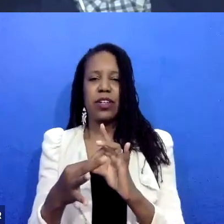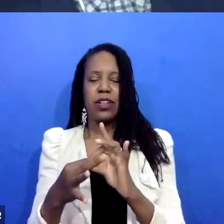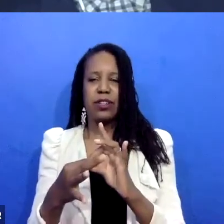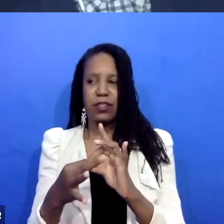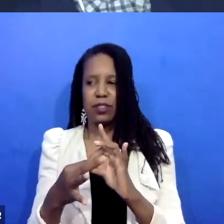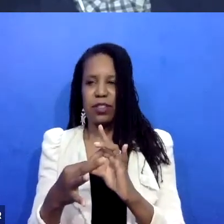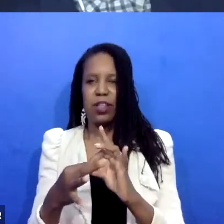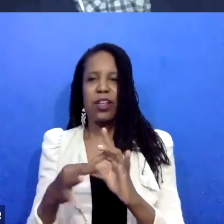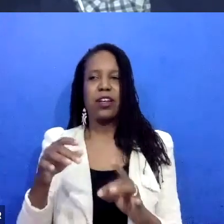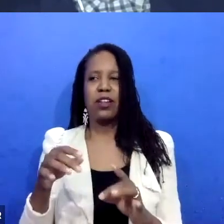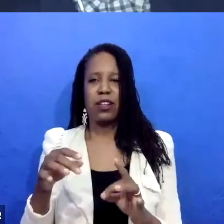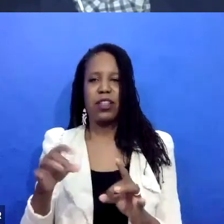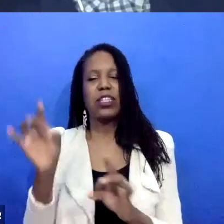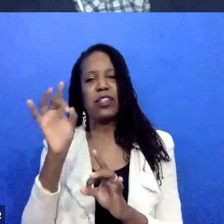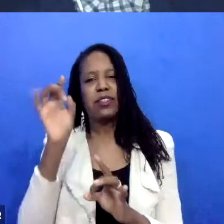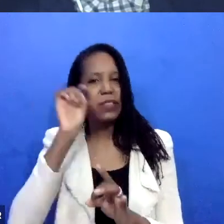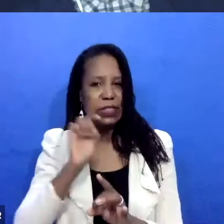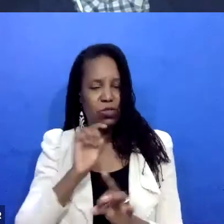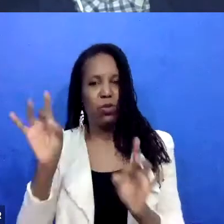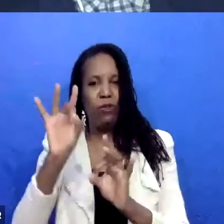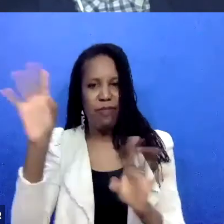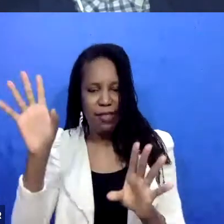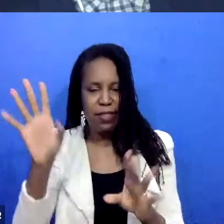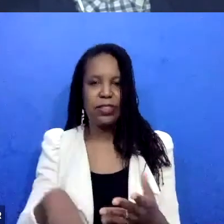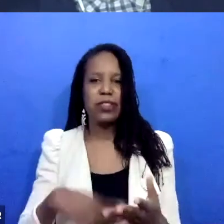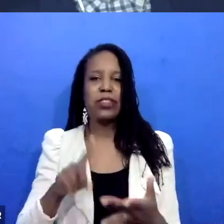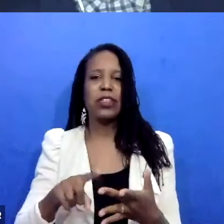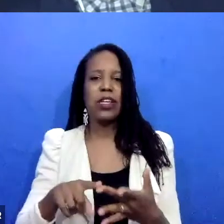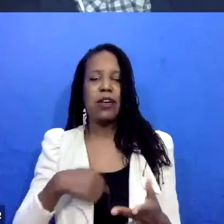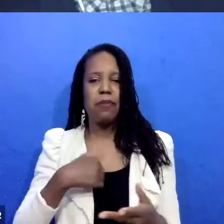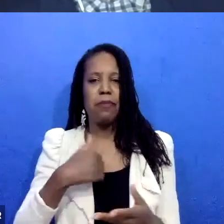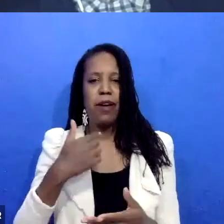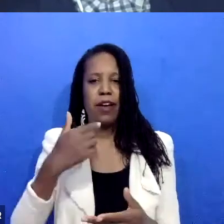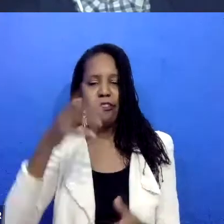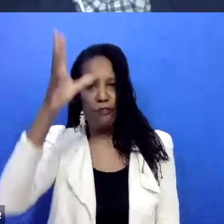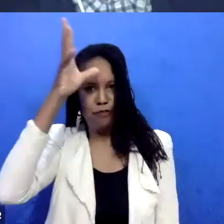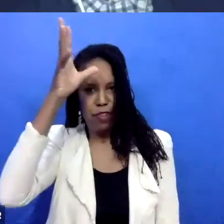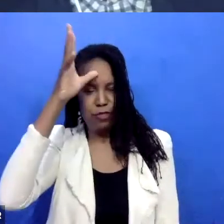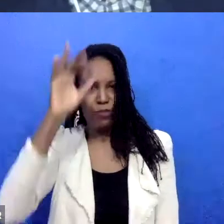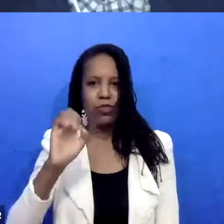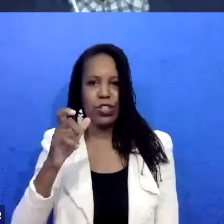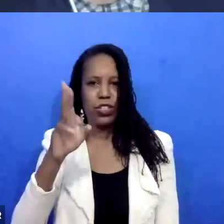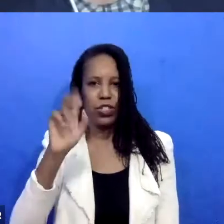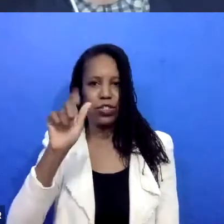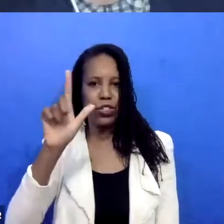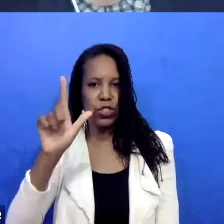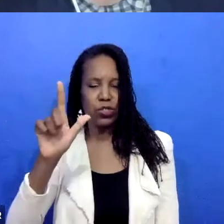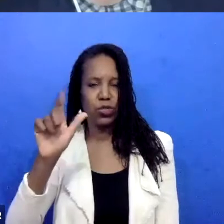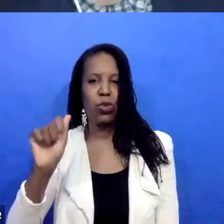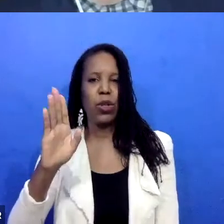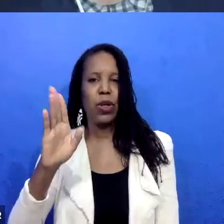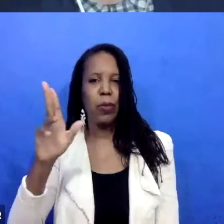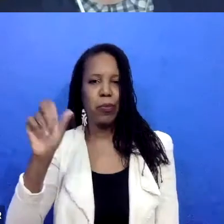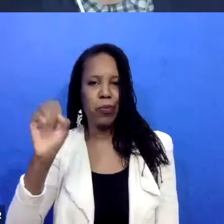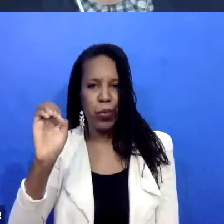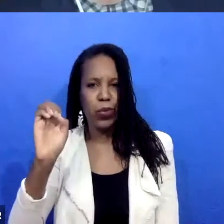emotional abuse from my father as well, sexual abuse. And that is what brought me to this work very much. So, I became